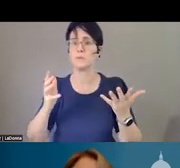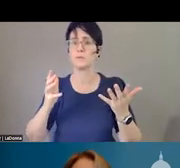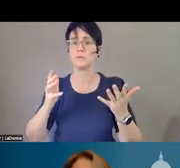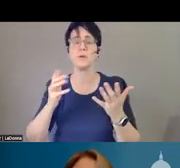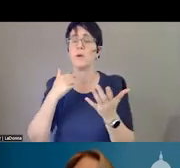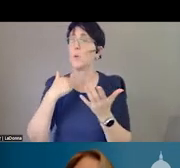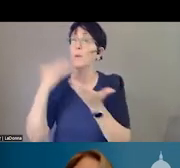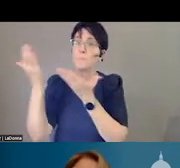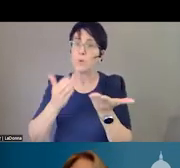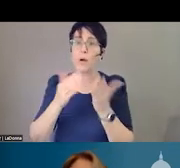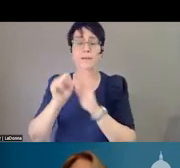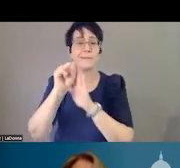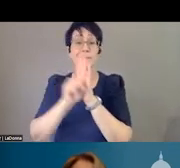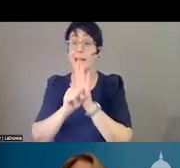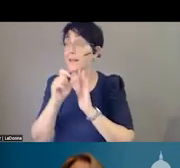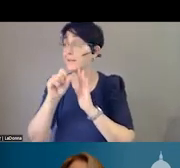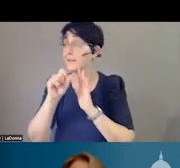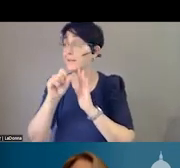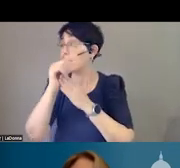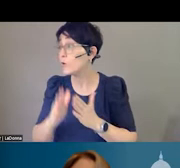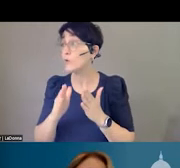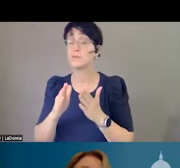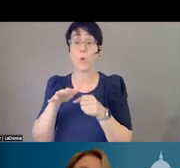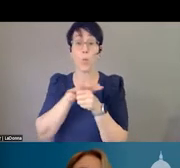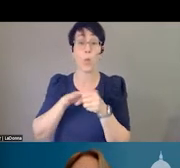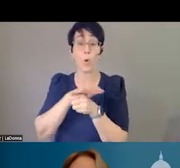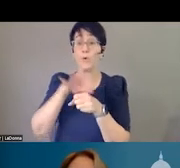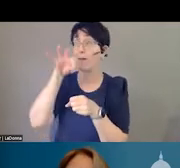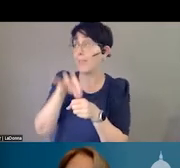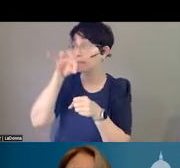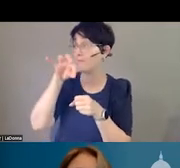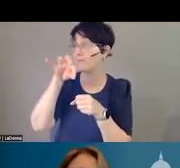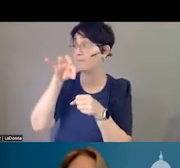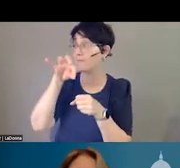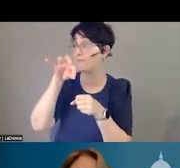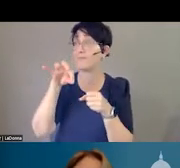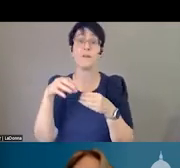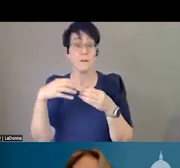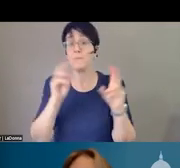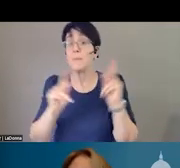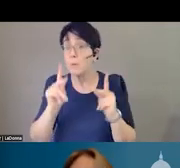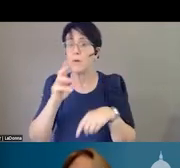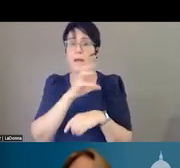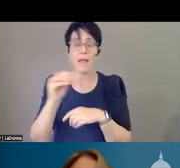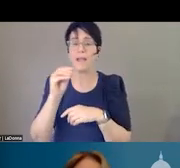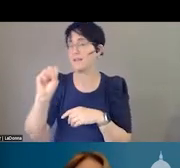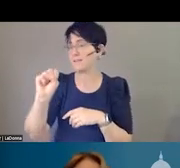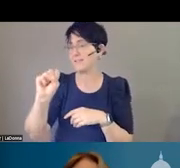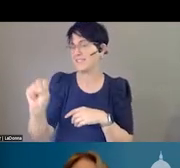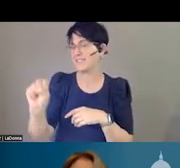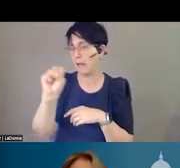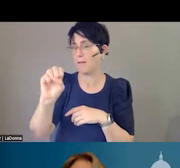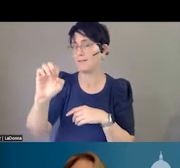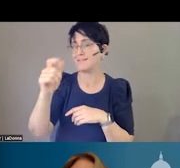officials, state leaders, leaders with lived experience. We even took the Seattle Times. And they wrote a beautiful story about the Arizona